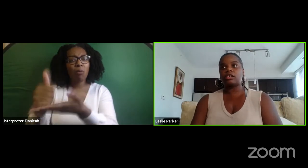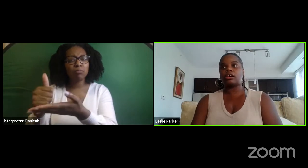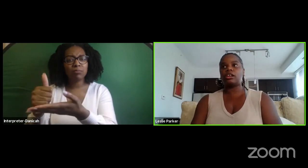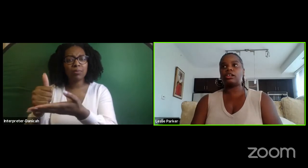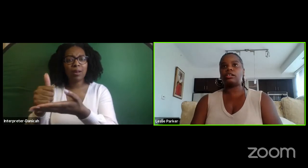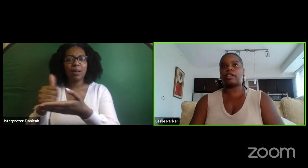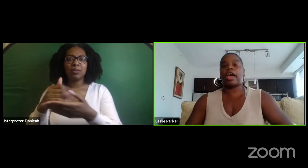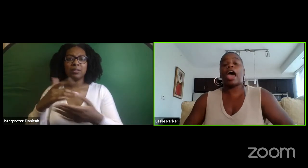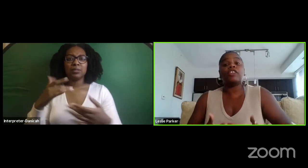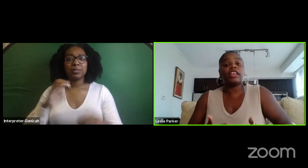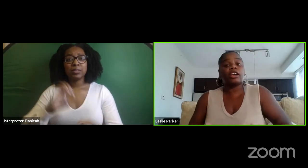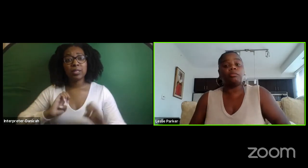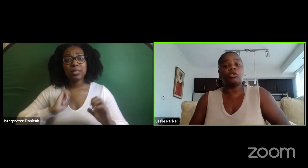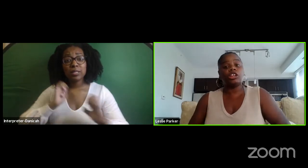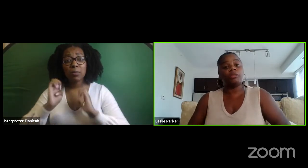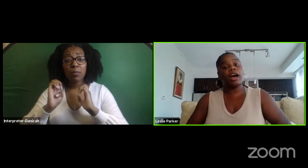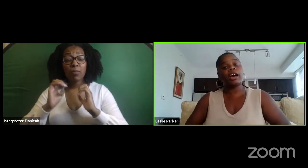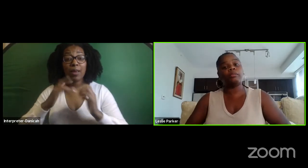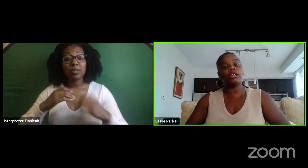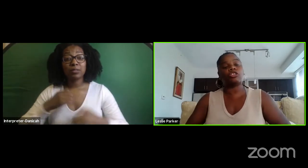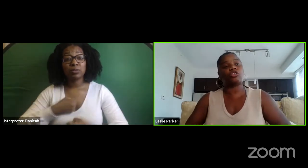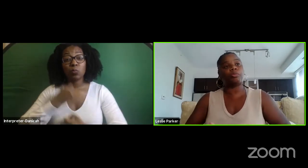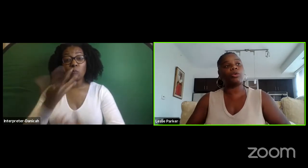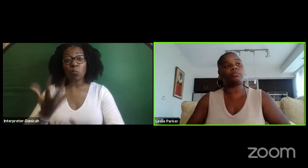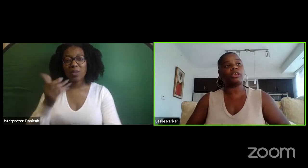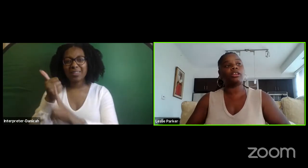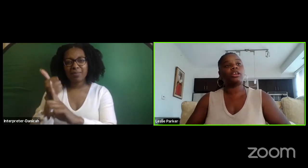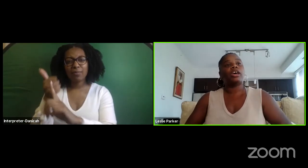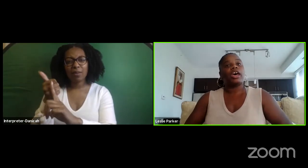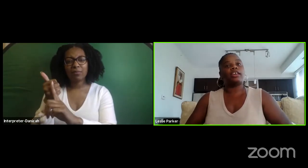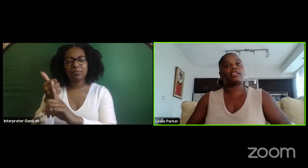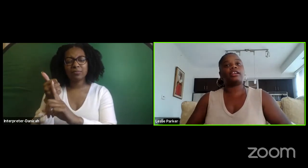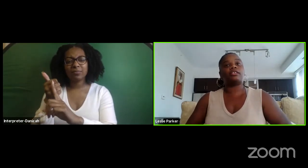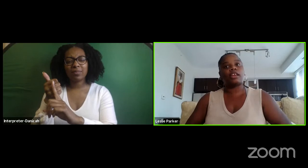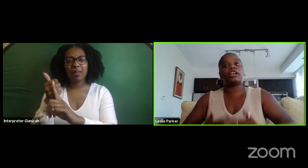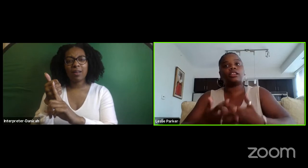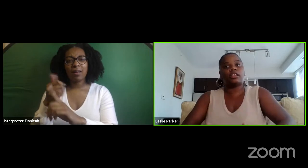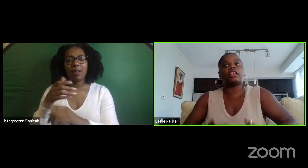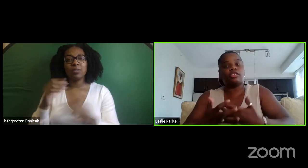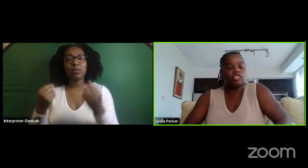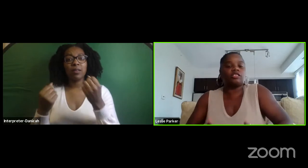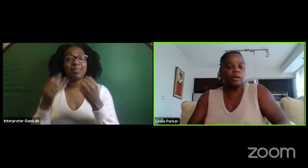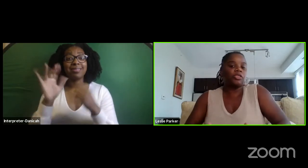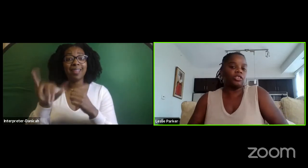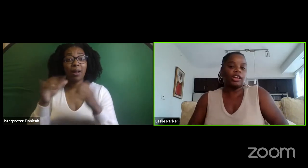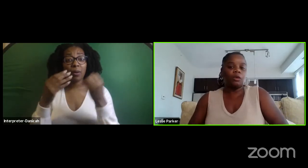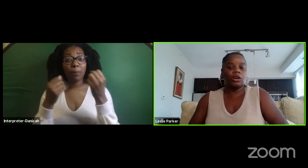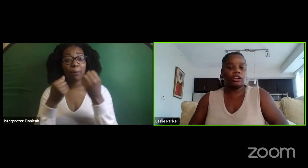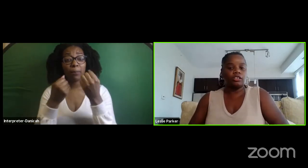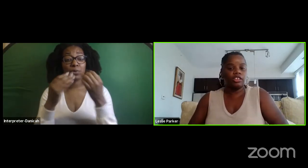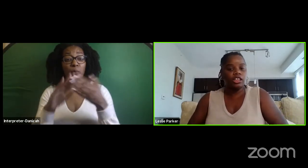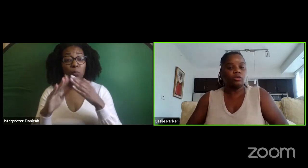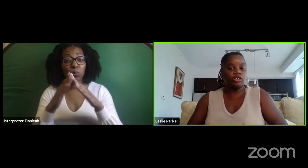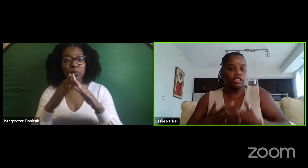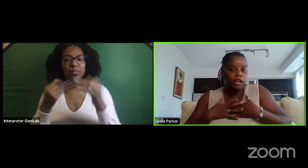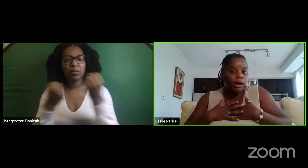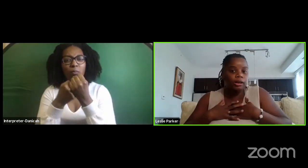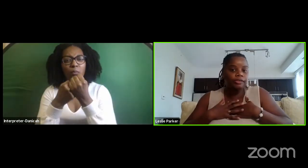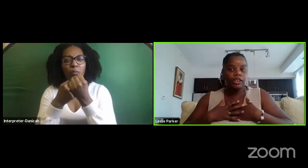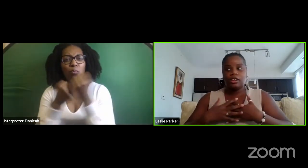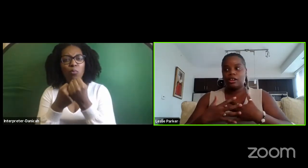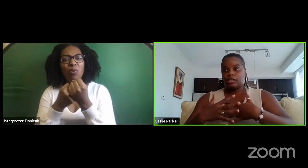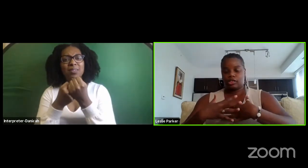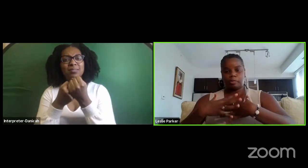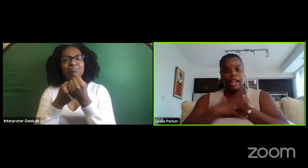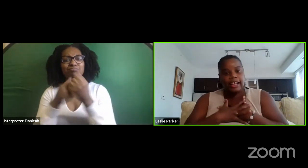And having that community behind me to support me as I decided that this is something that I want to continue. This